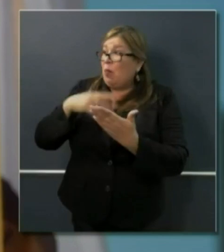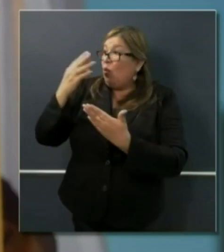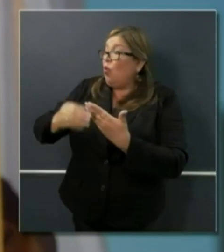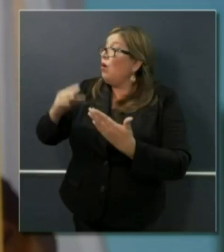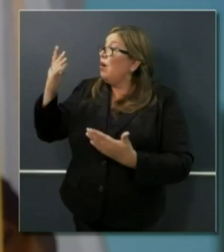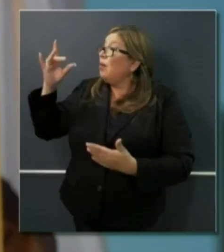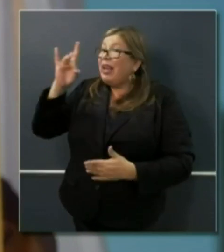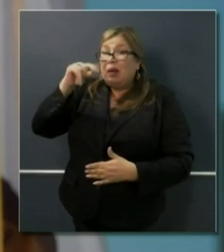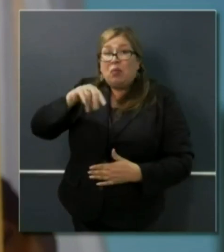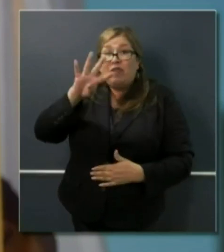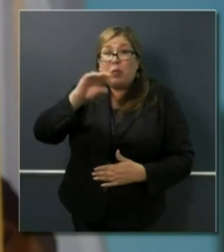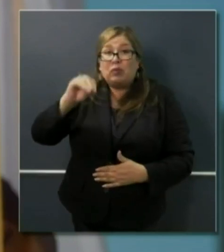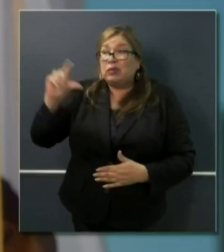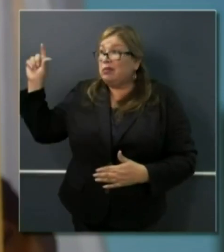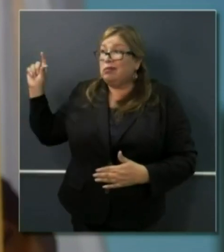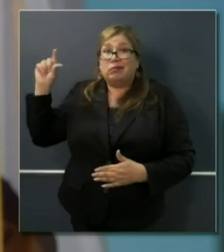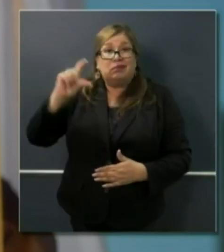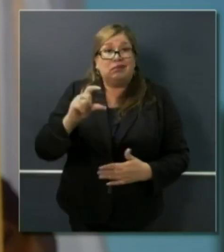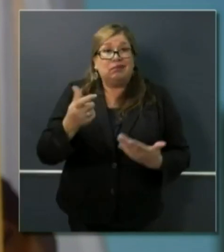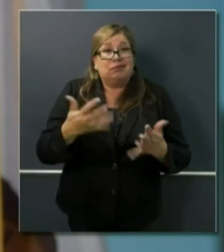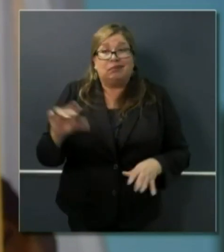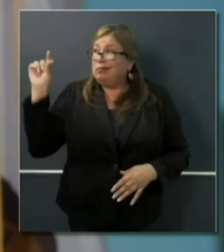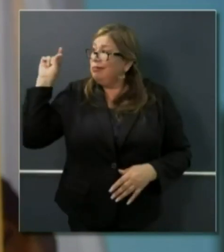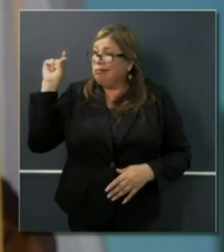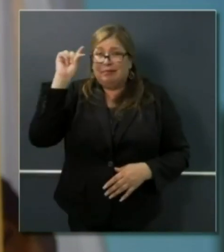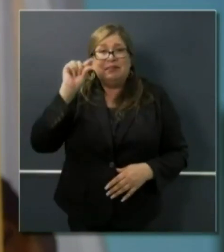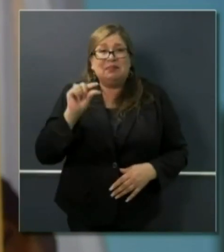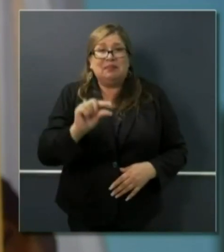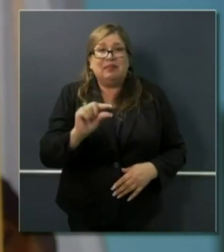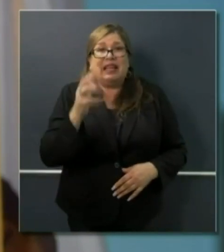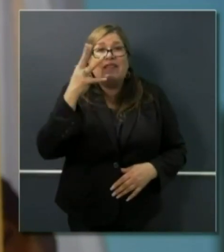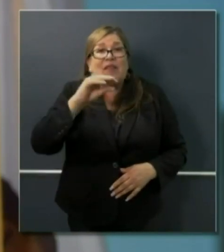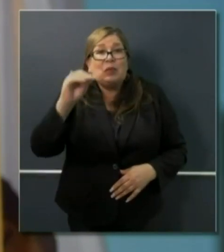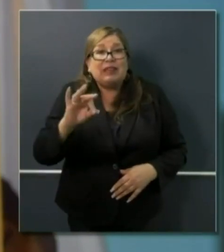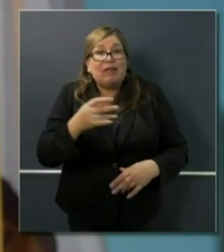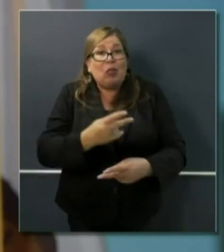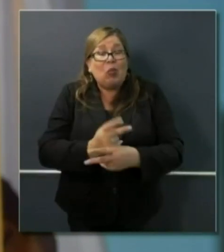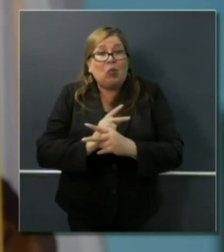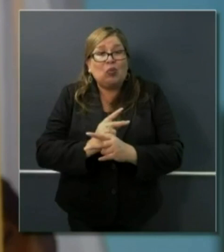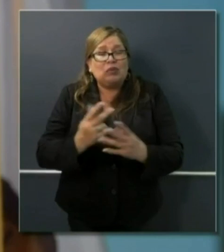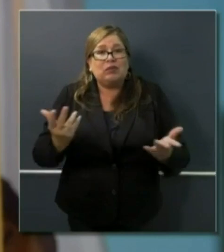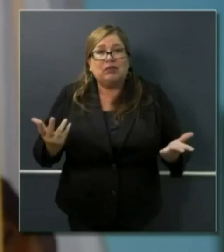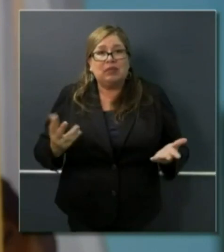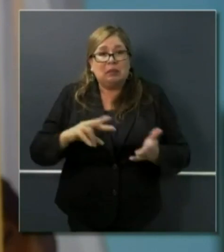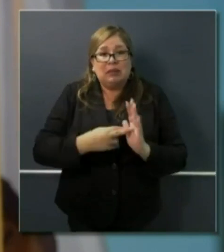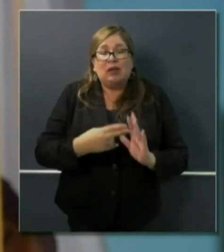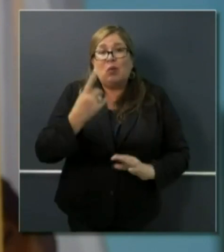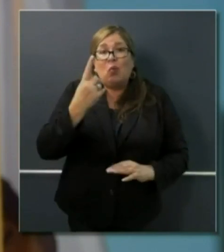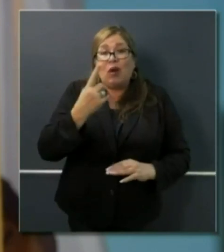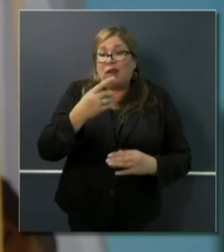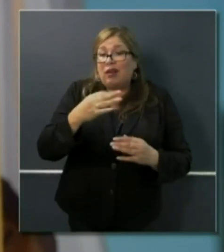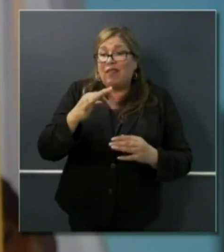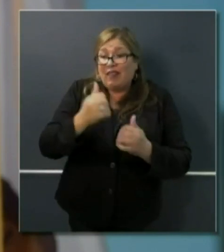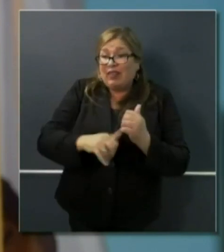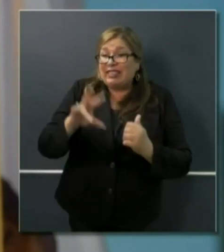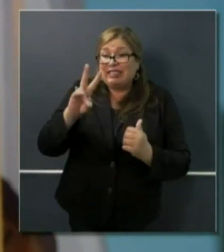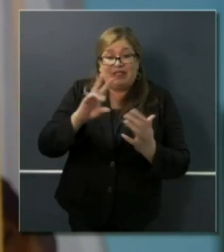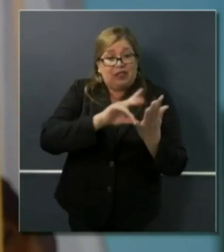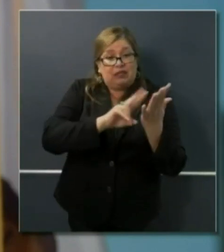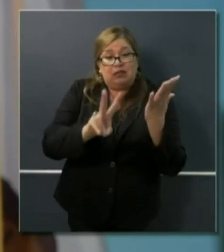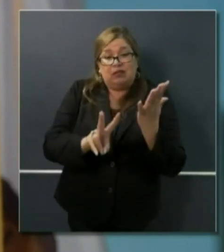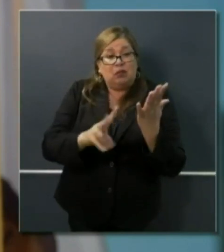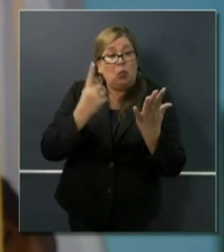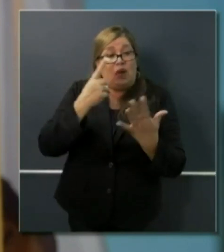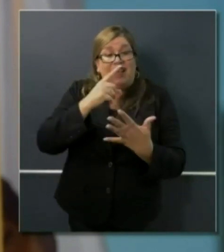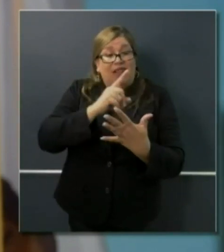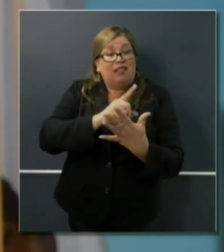have flown into the state of California, about 5 percent of the loans. You do the math, one out of seven individuals in the United States